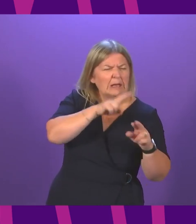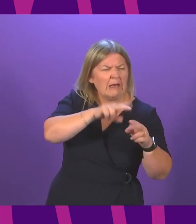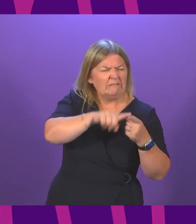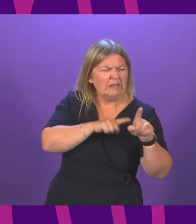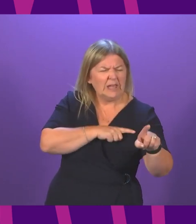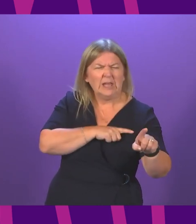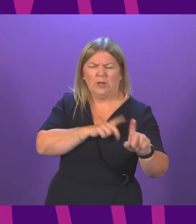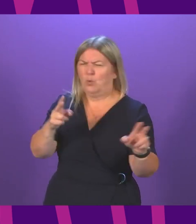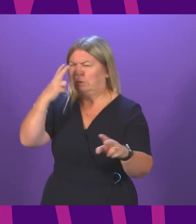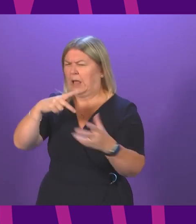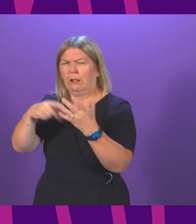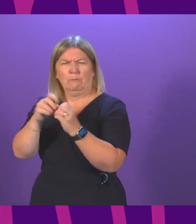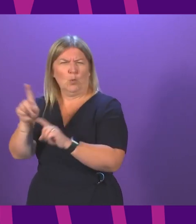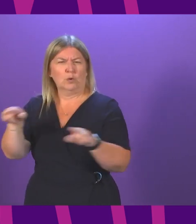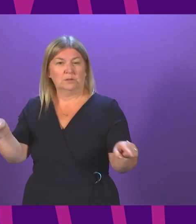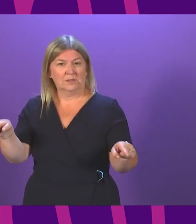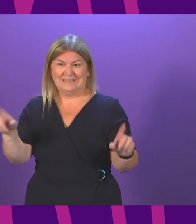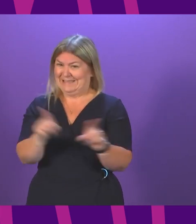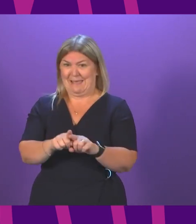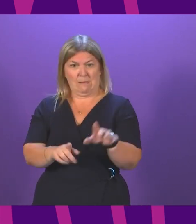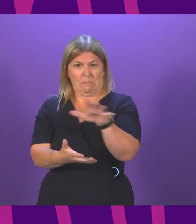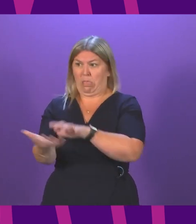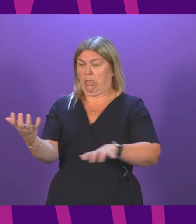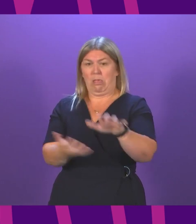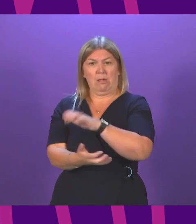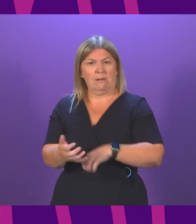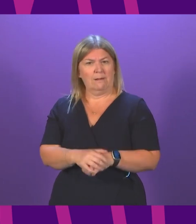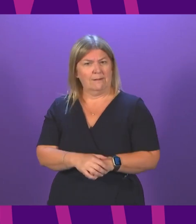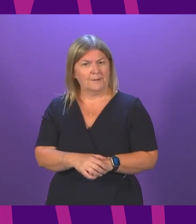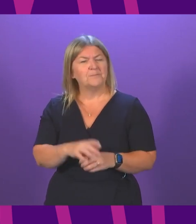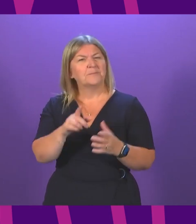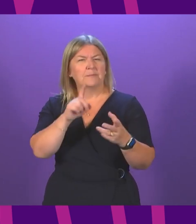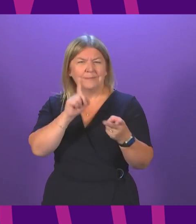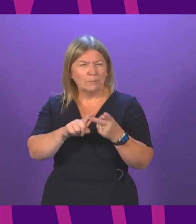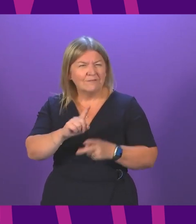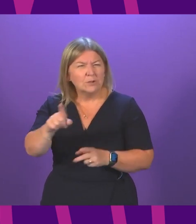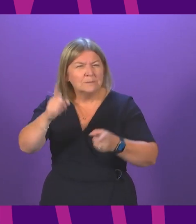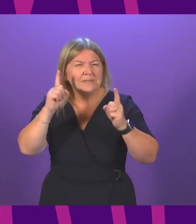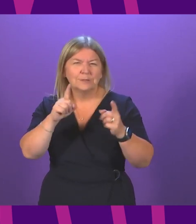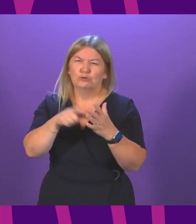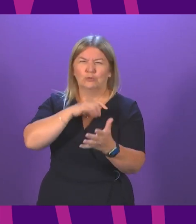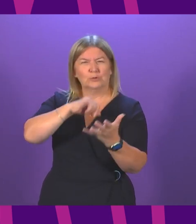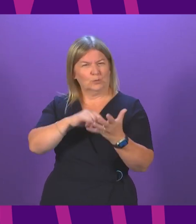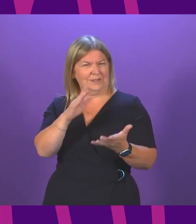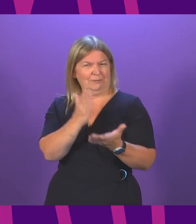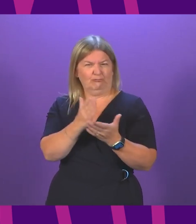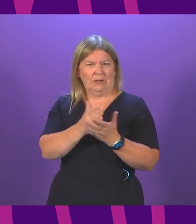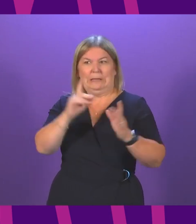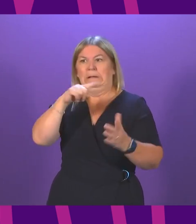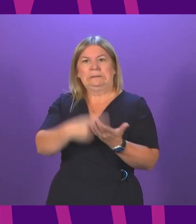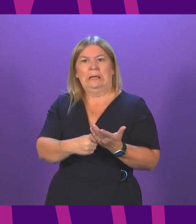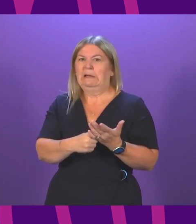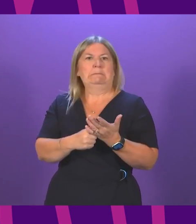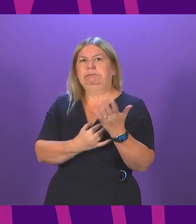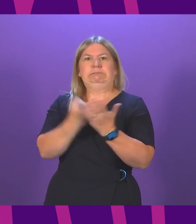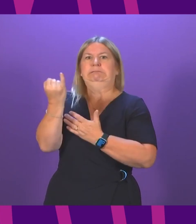what is a nightclub. John Swinney, U-turned on vertical drinking. Now he's U-turned on Covid passports. A month